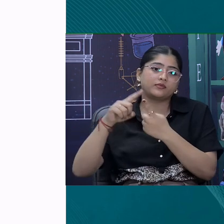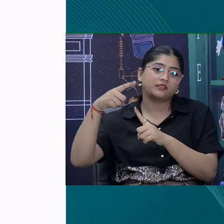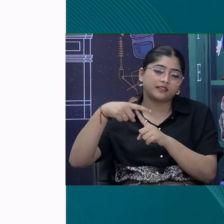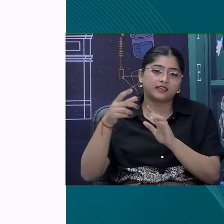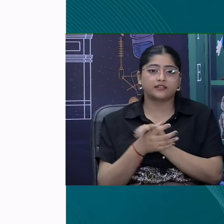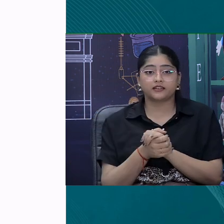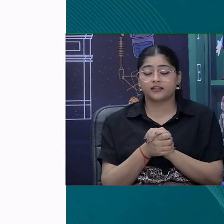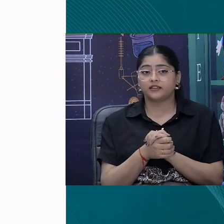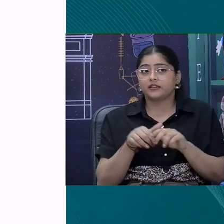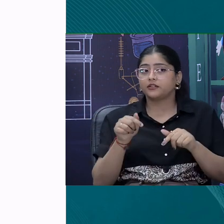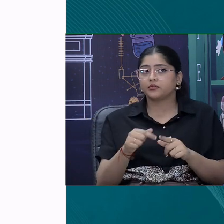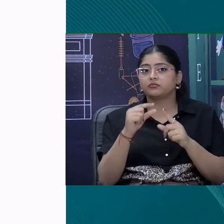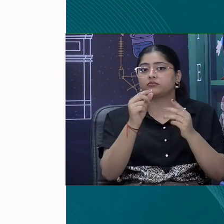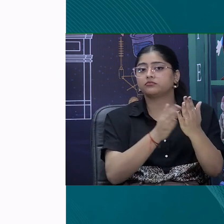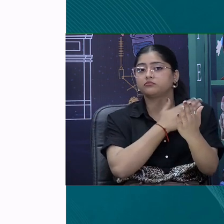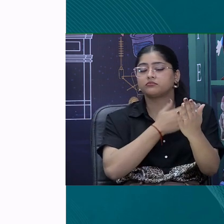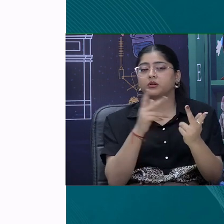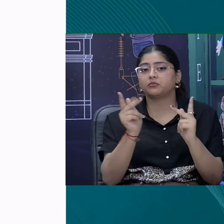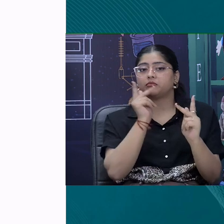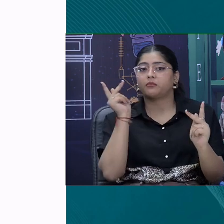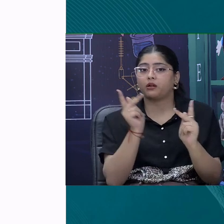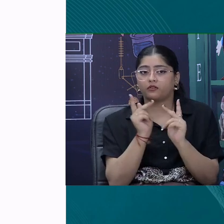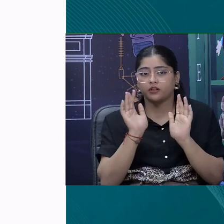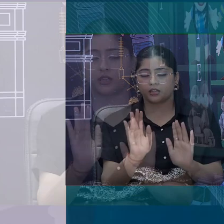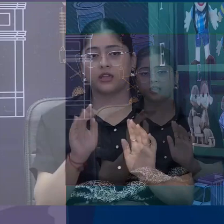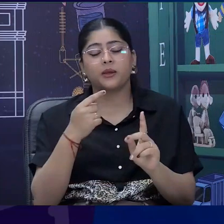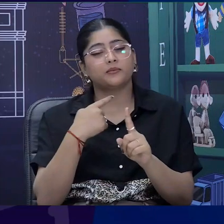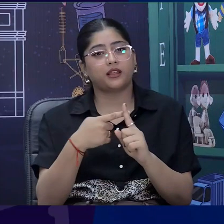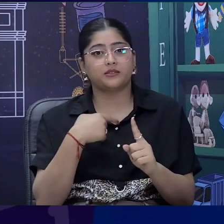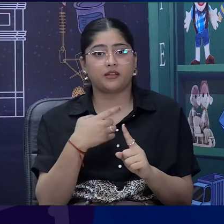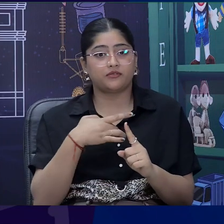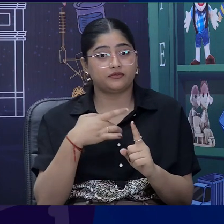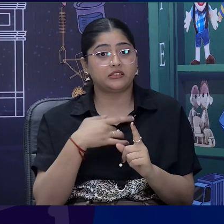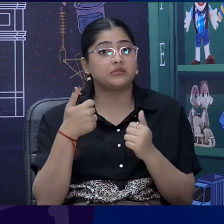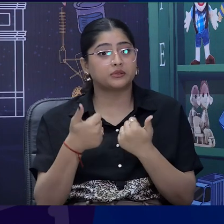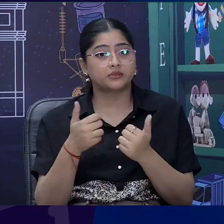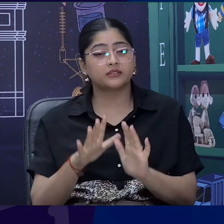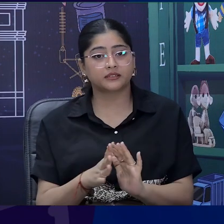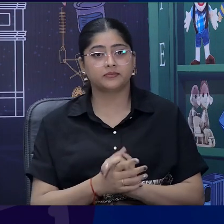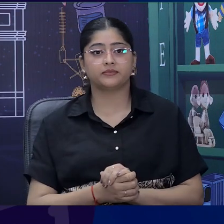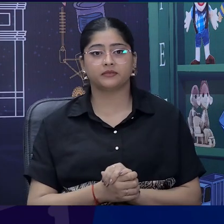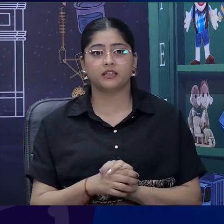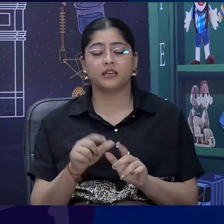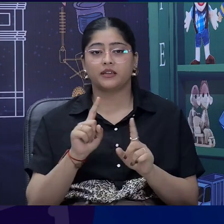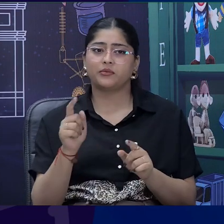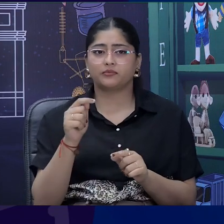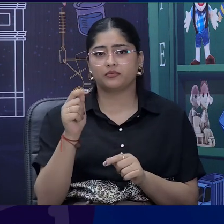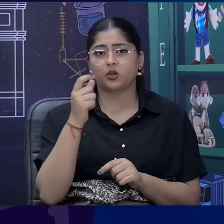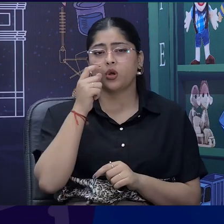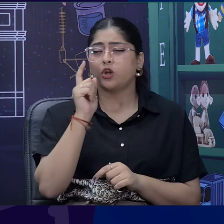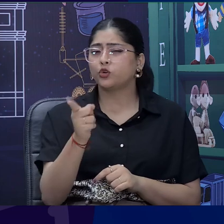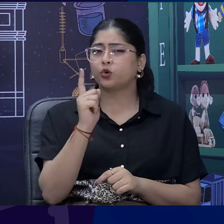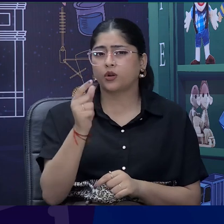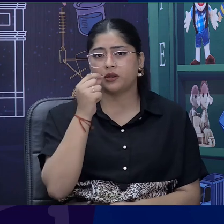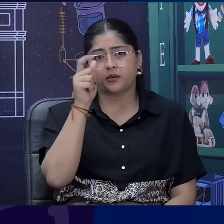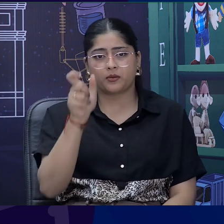impressed by that boy. Although, they say he is a naughty boy, but I am quite sure he is quite